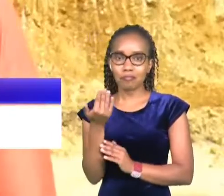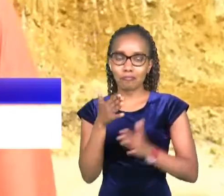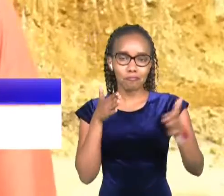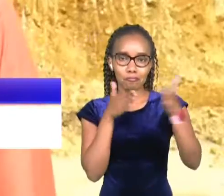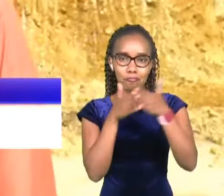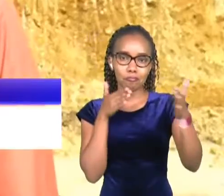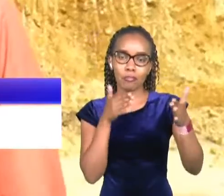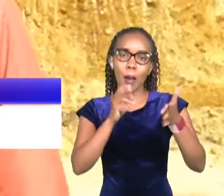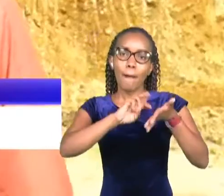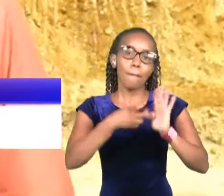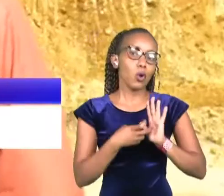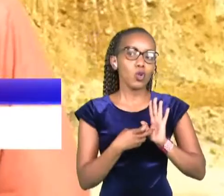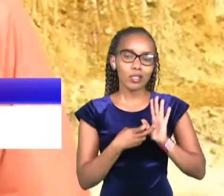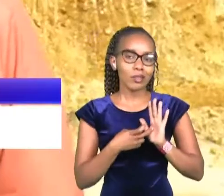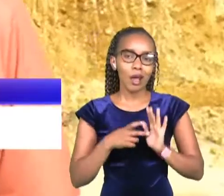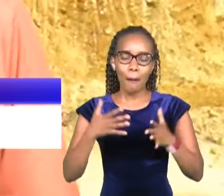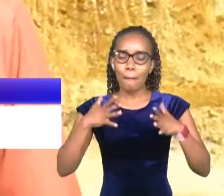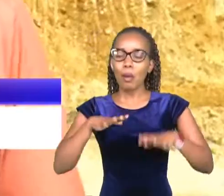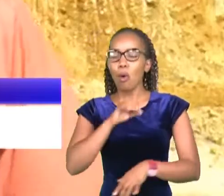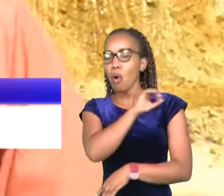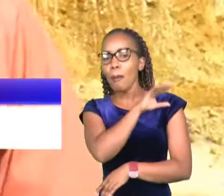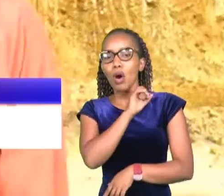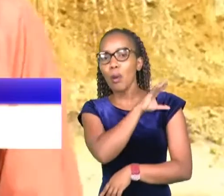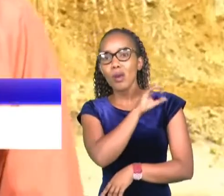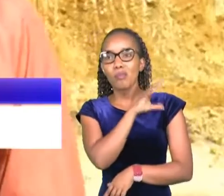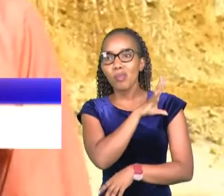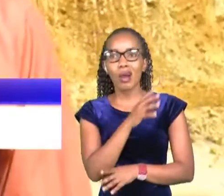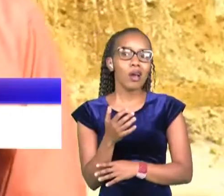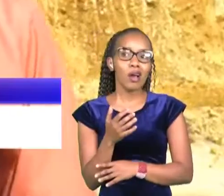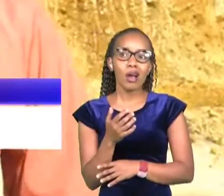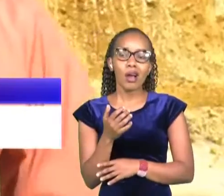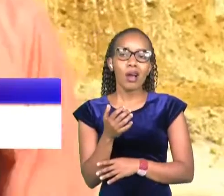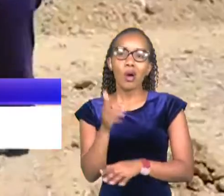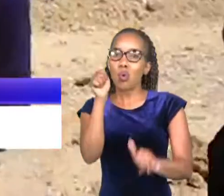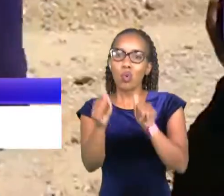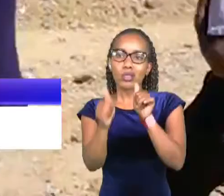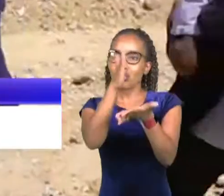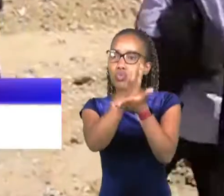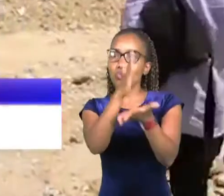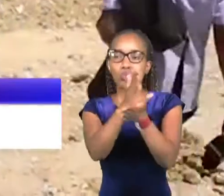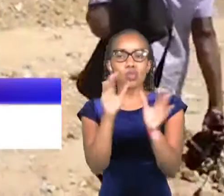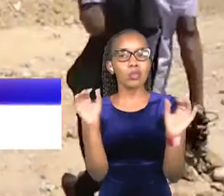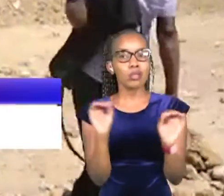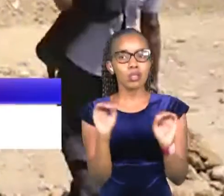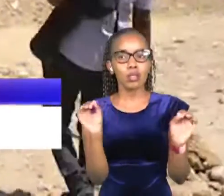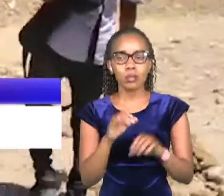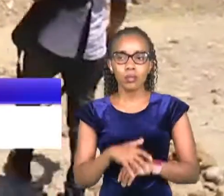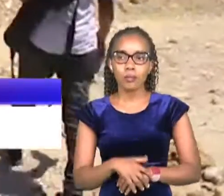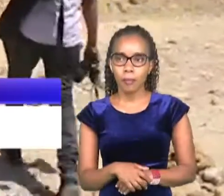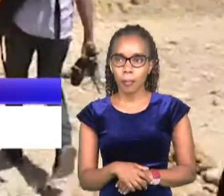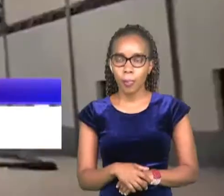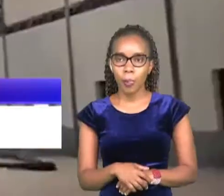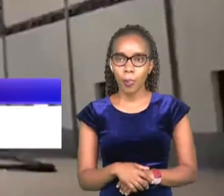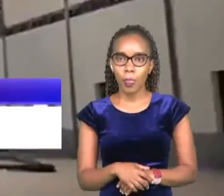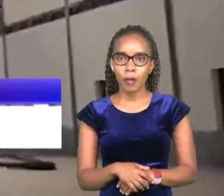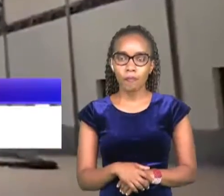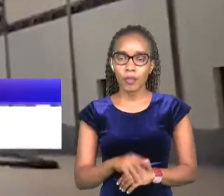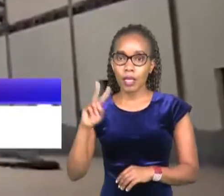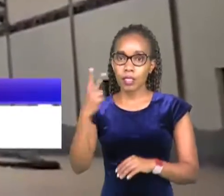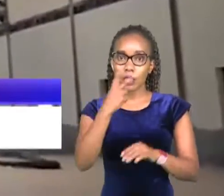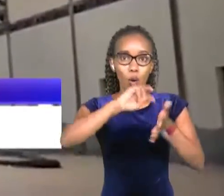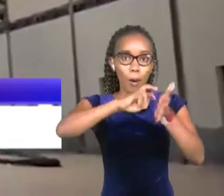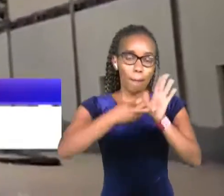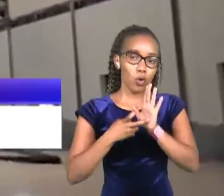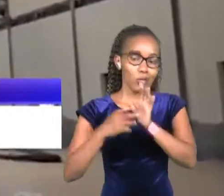after some complaint which was actually not based on facts this is the second multi-billion project in cliff